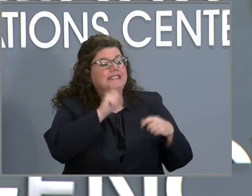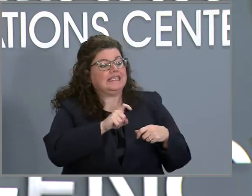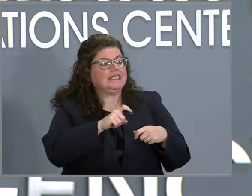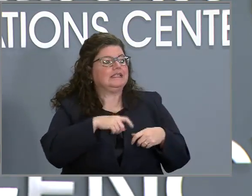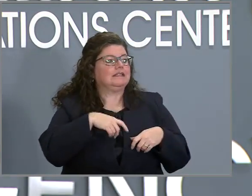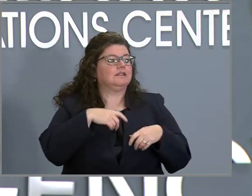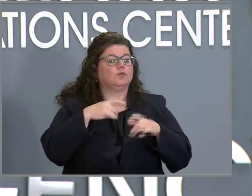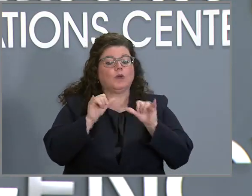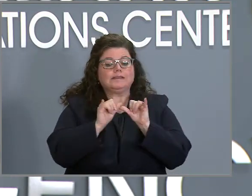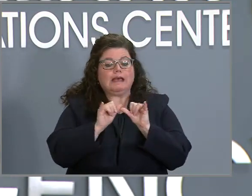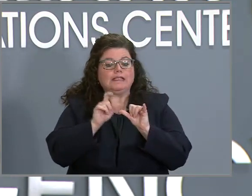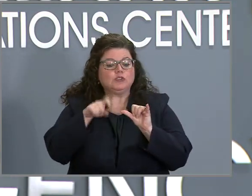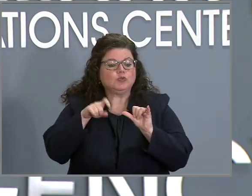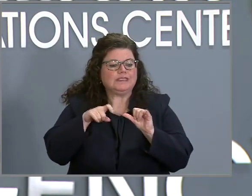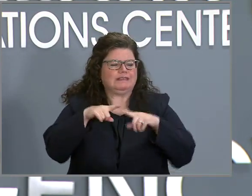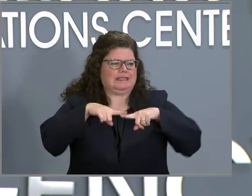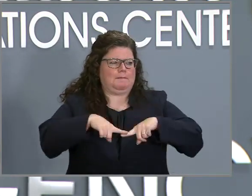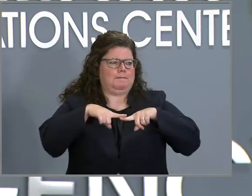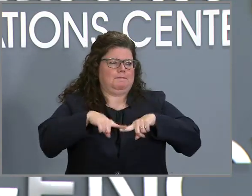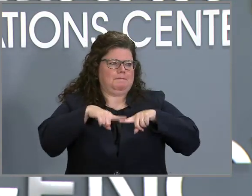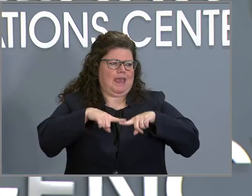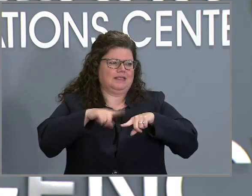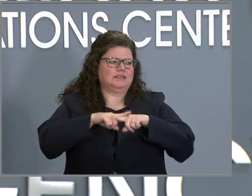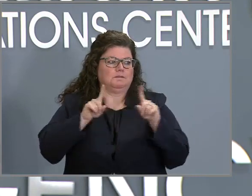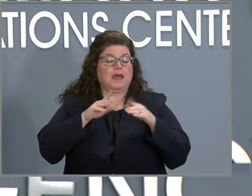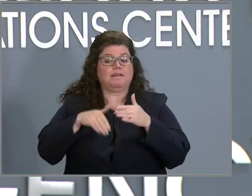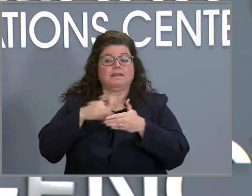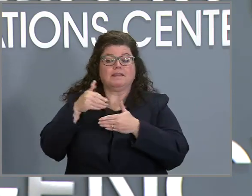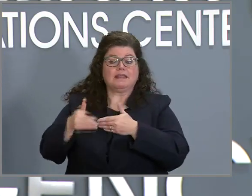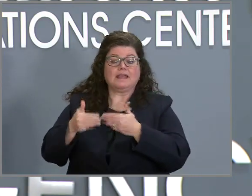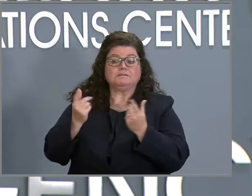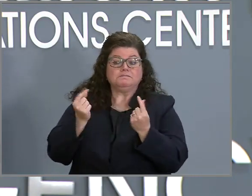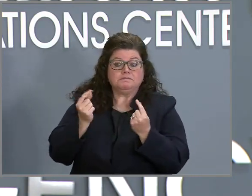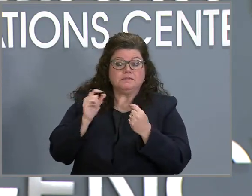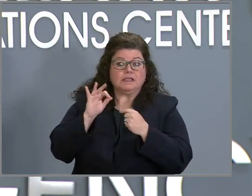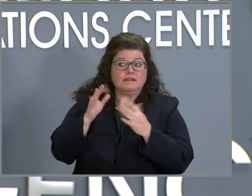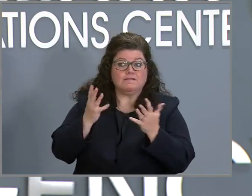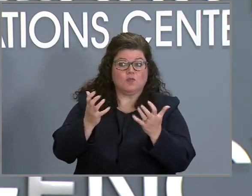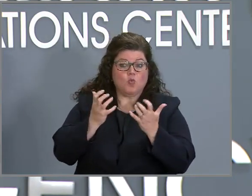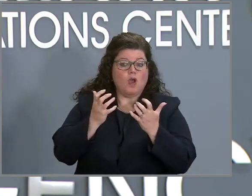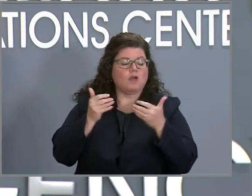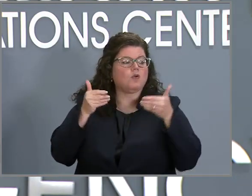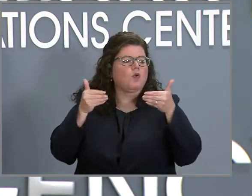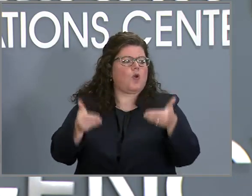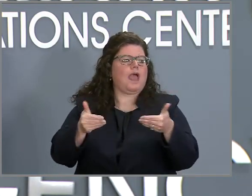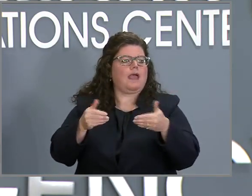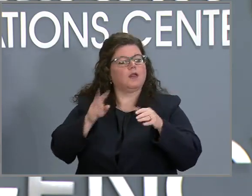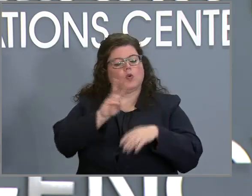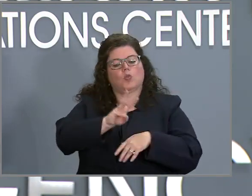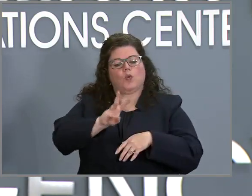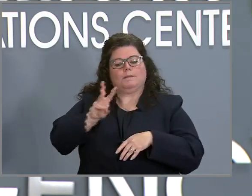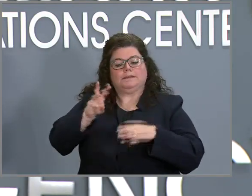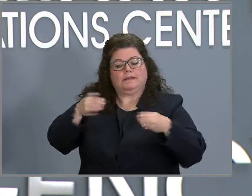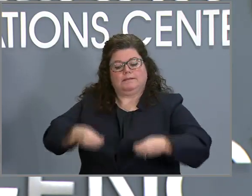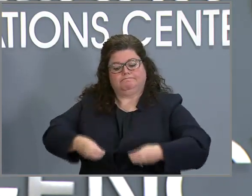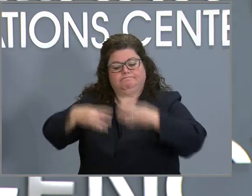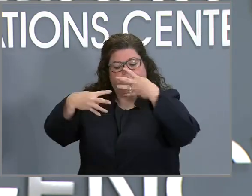masks and these sorts of things. I think the right next step for providers or any entity that wants those masks is to go onto a website to make the request.